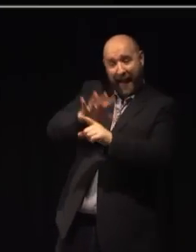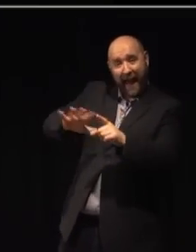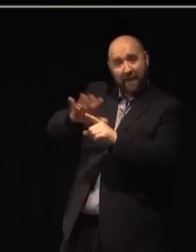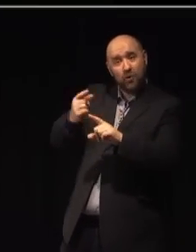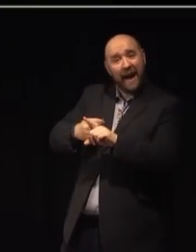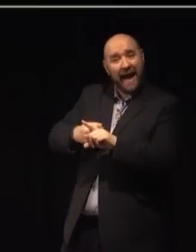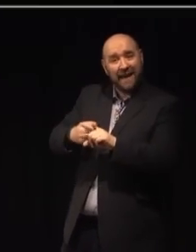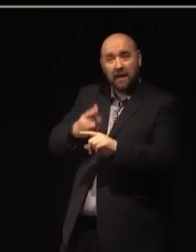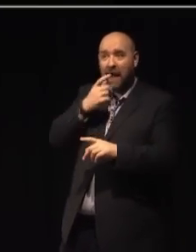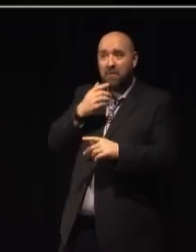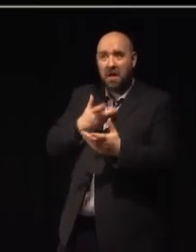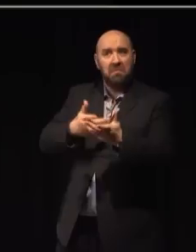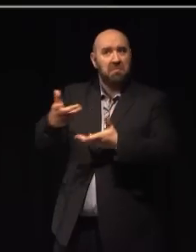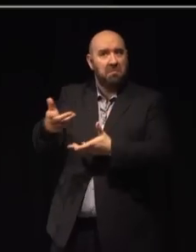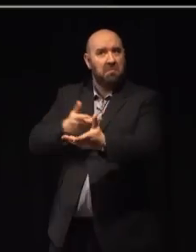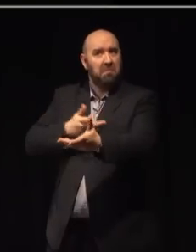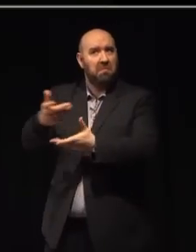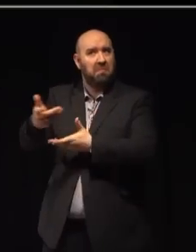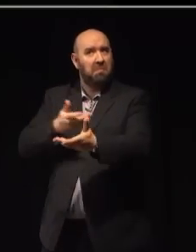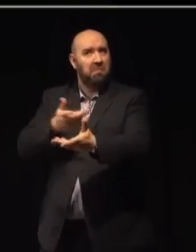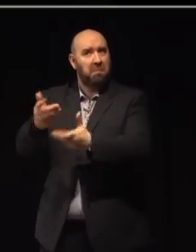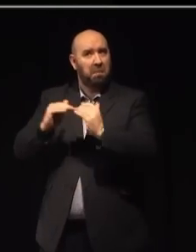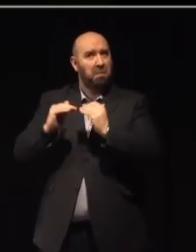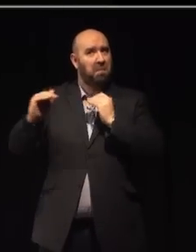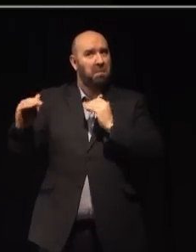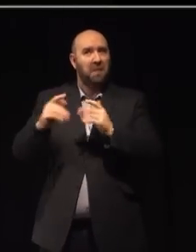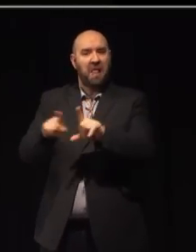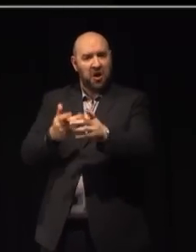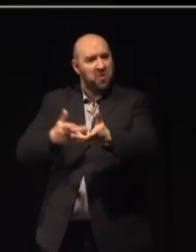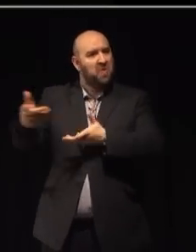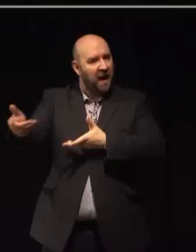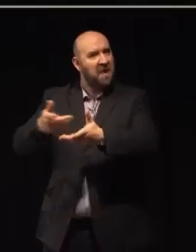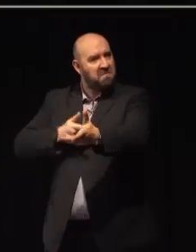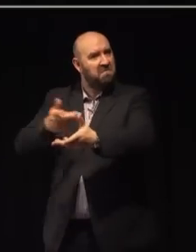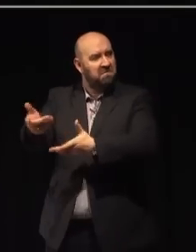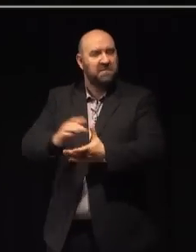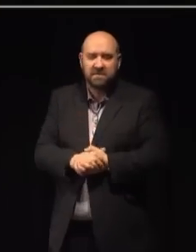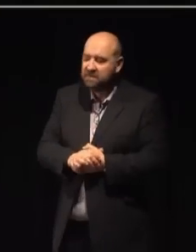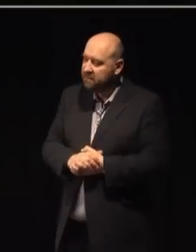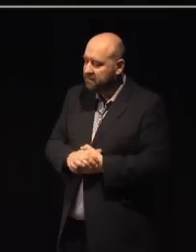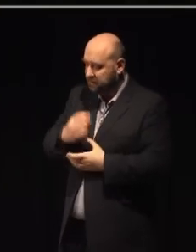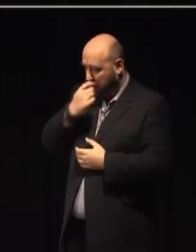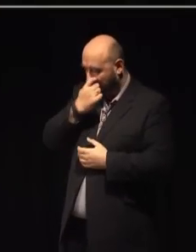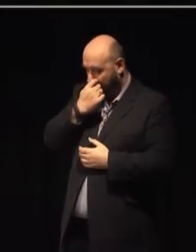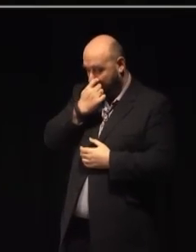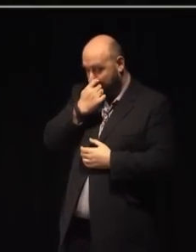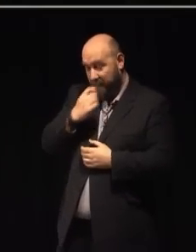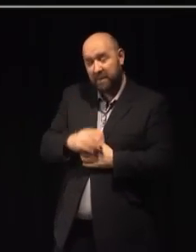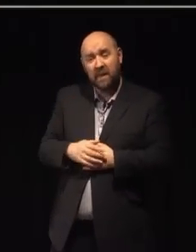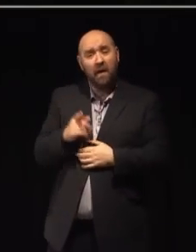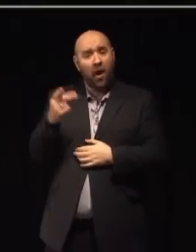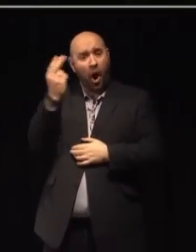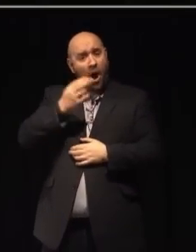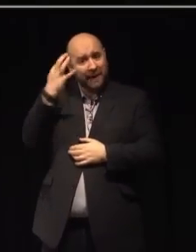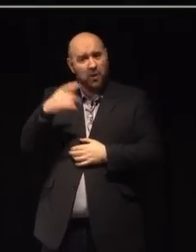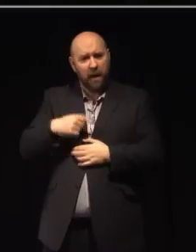of England can be more mutually beneficial, if you like, more of a two-way street. This is something that the Arts Council